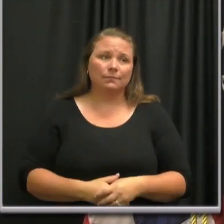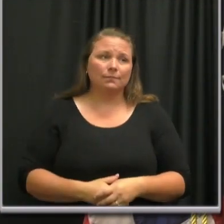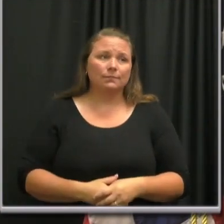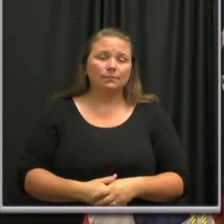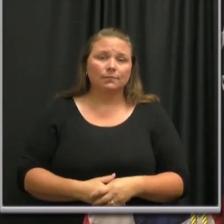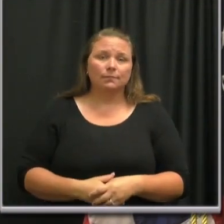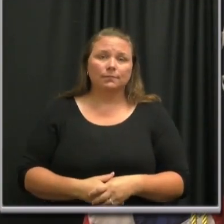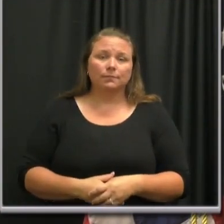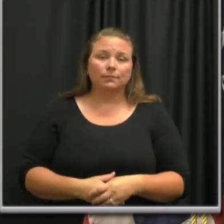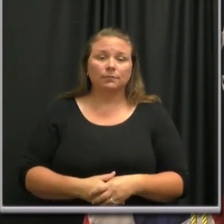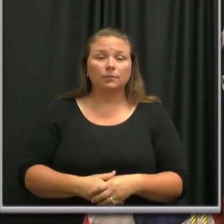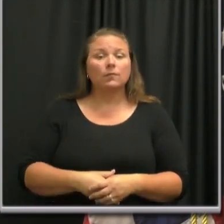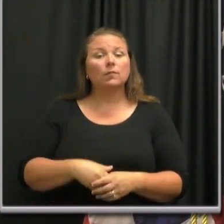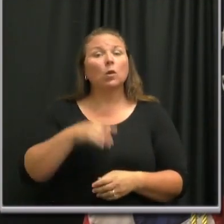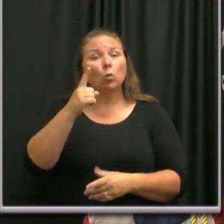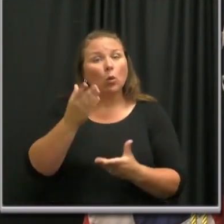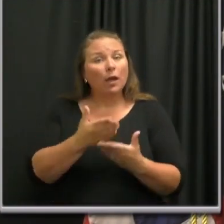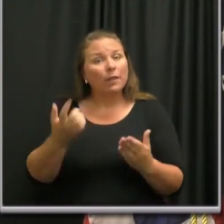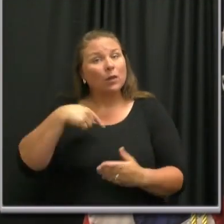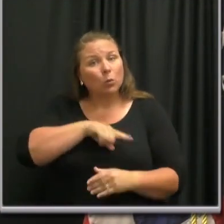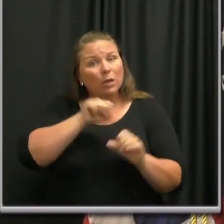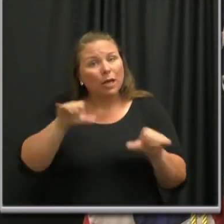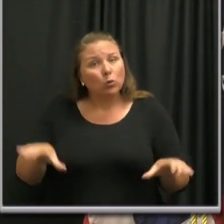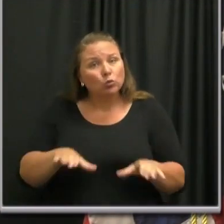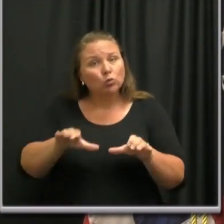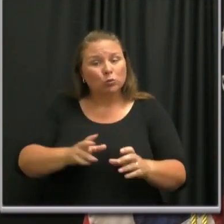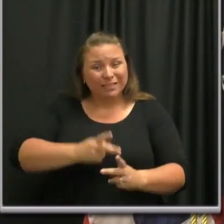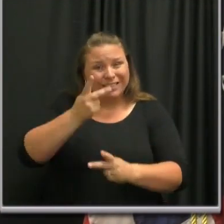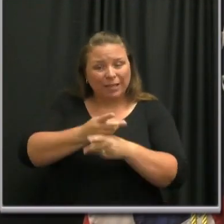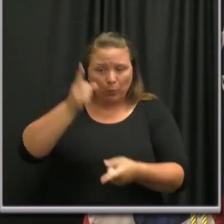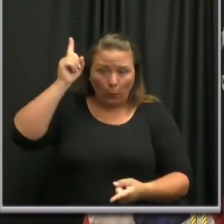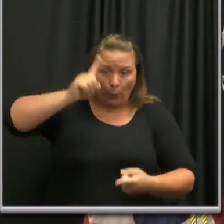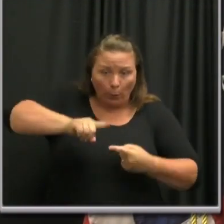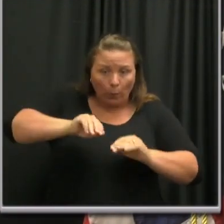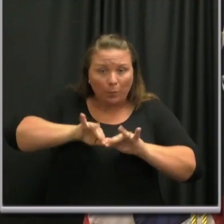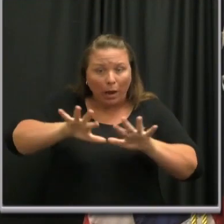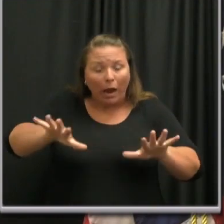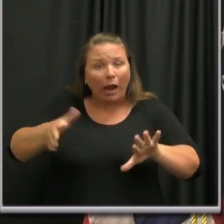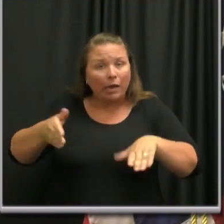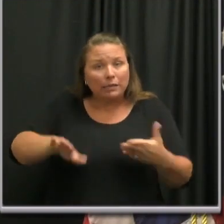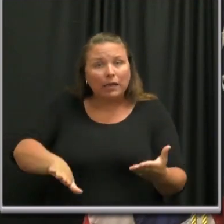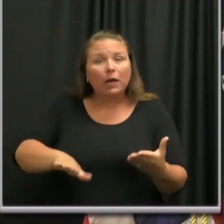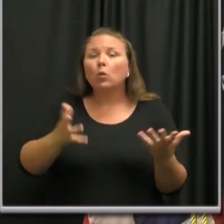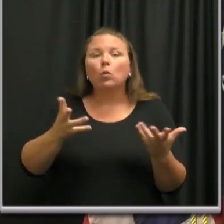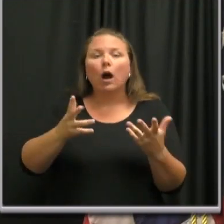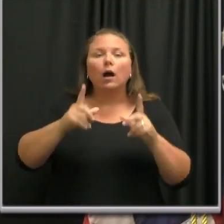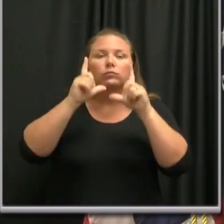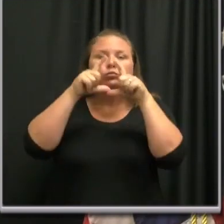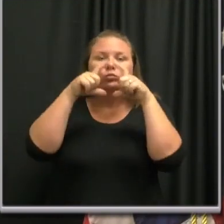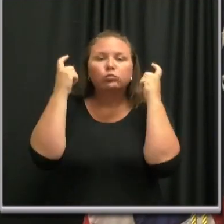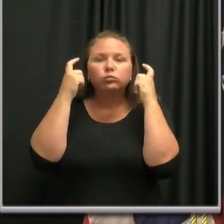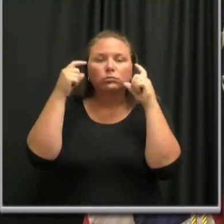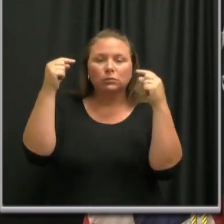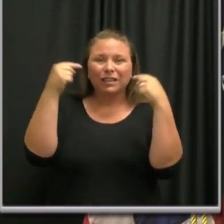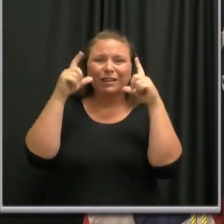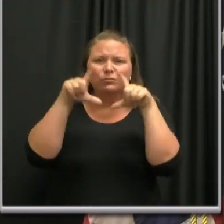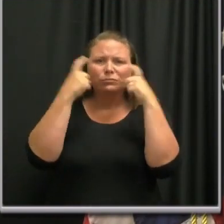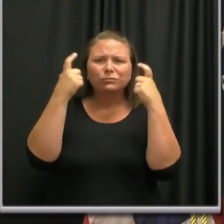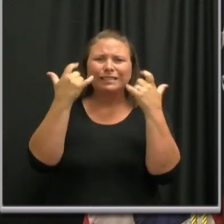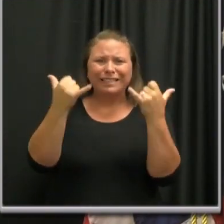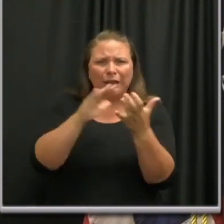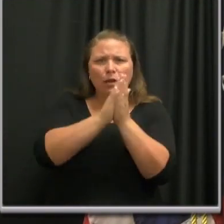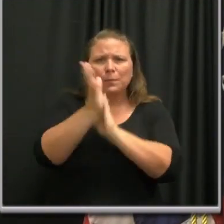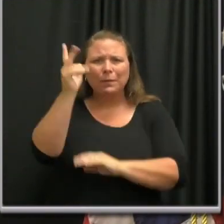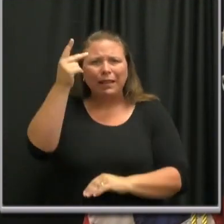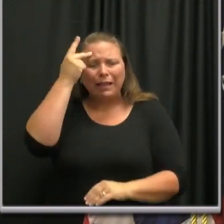And the one thing that we can all do, as you've heard, to mitigate the spread of the virus, wearing a mask has somehow become politicized